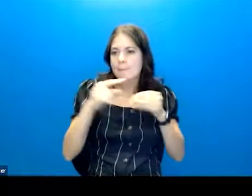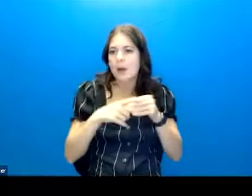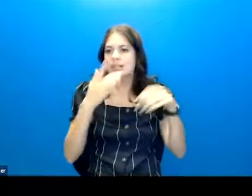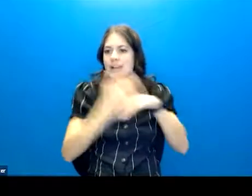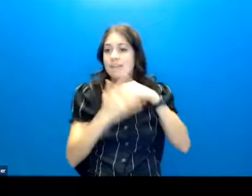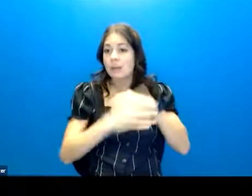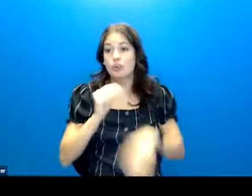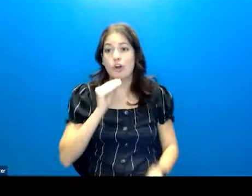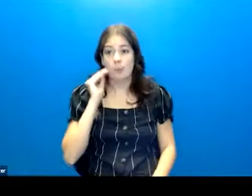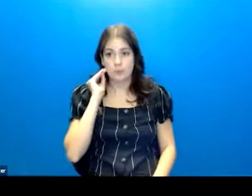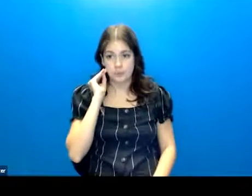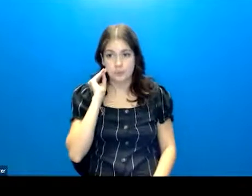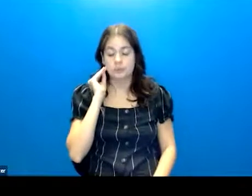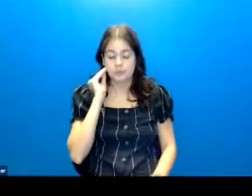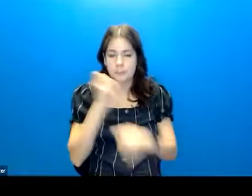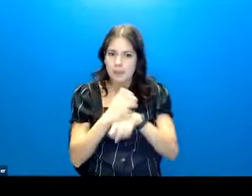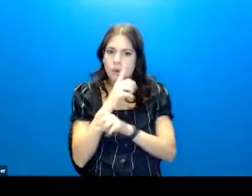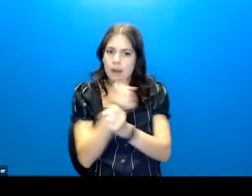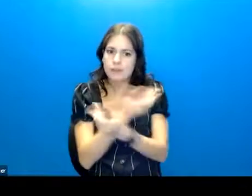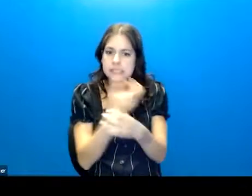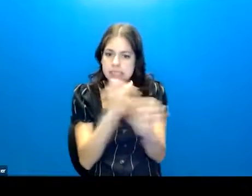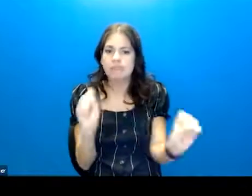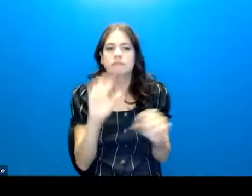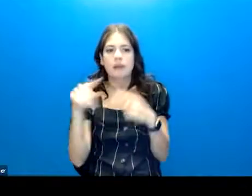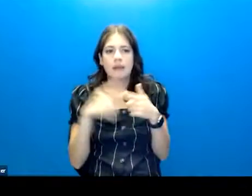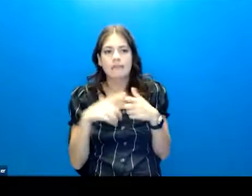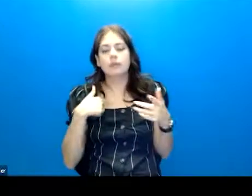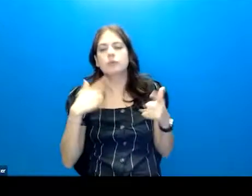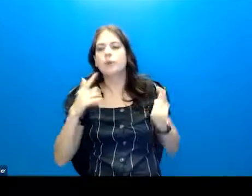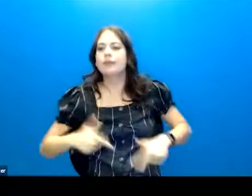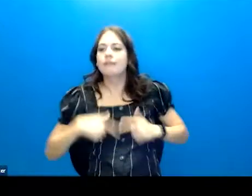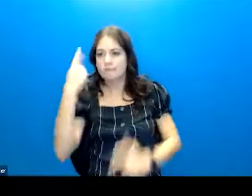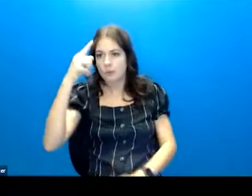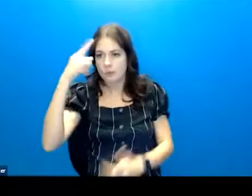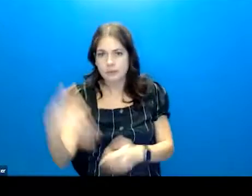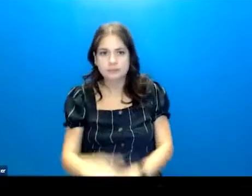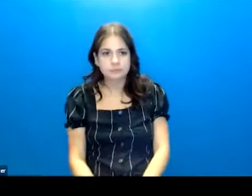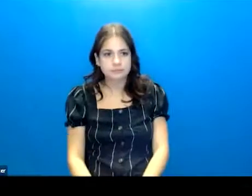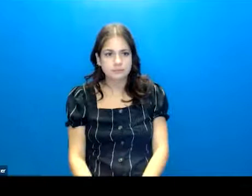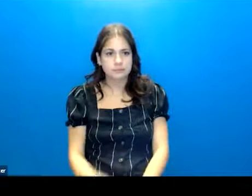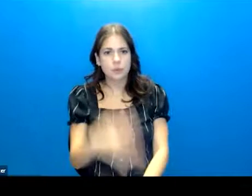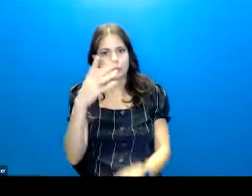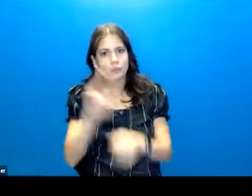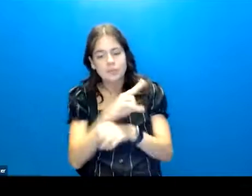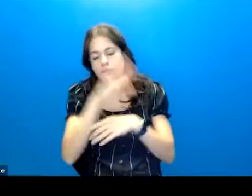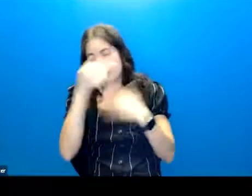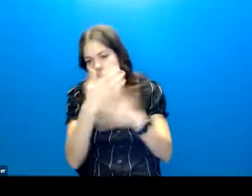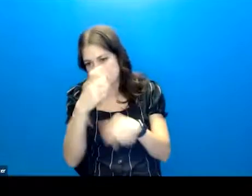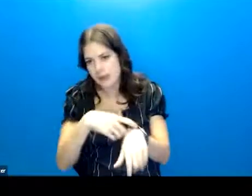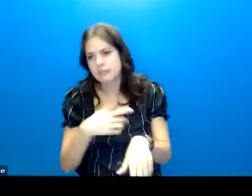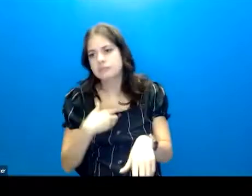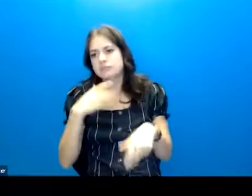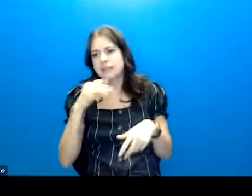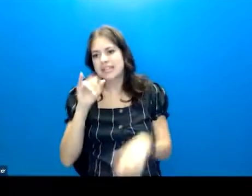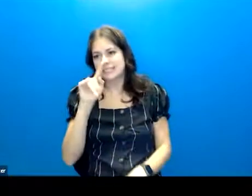available in the home to keep things safe. And then what are the things worth living for? We use it all the time. Almost every